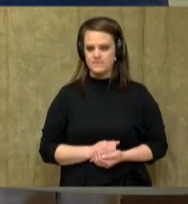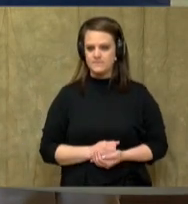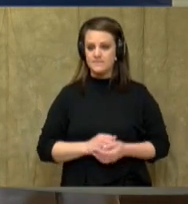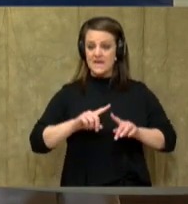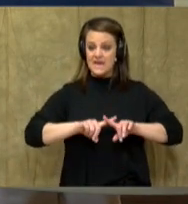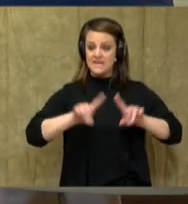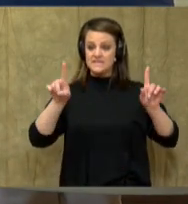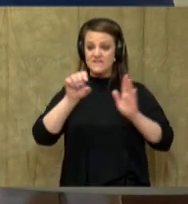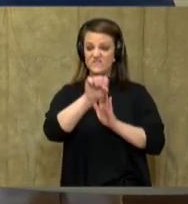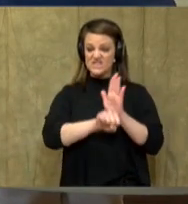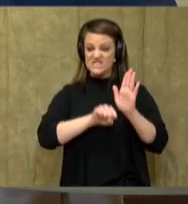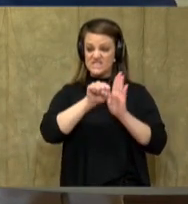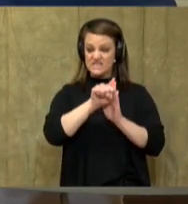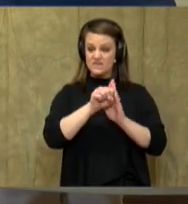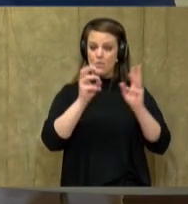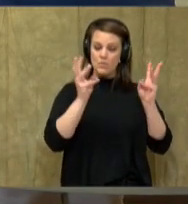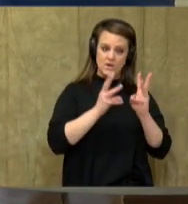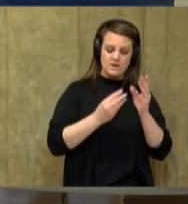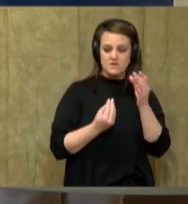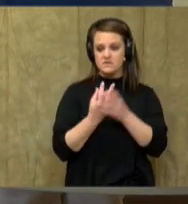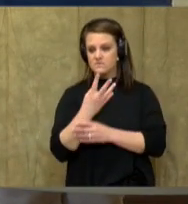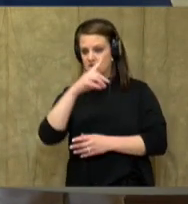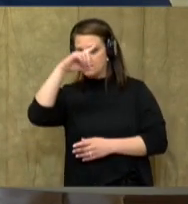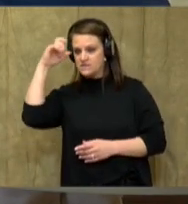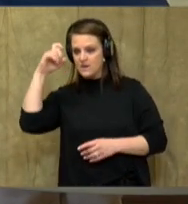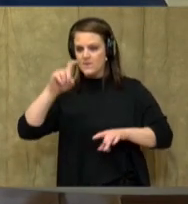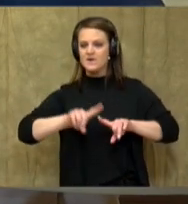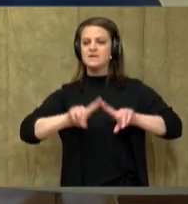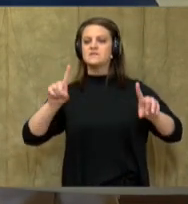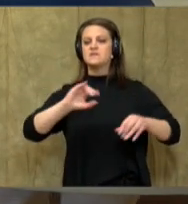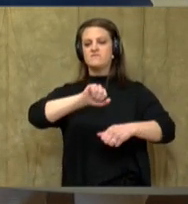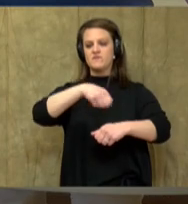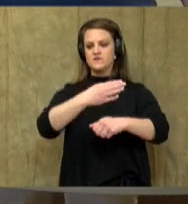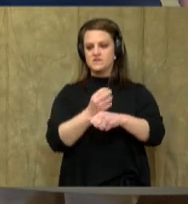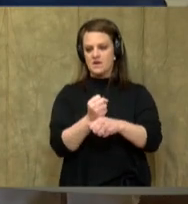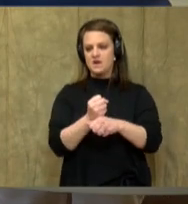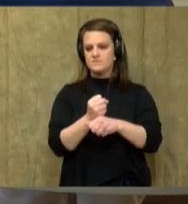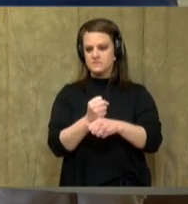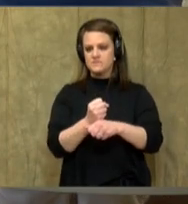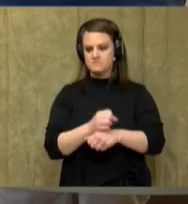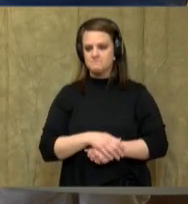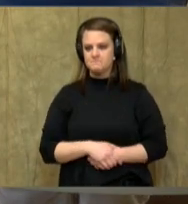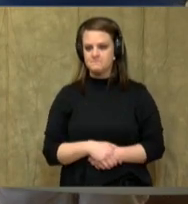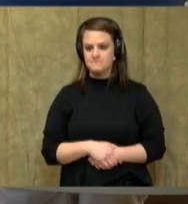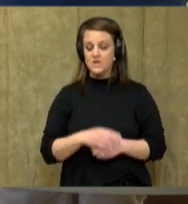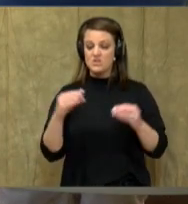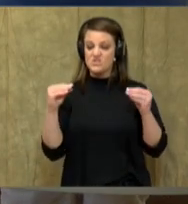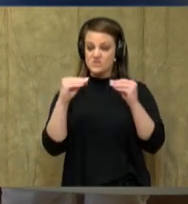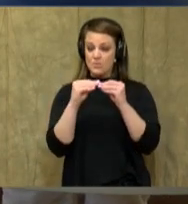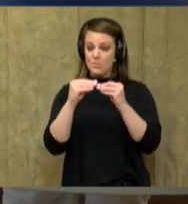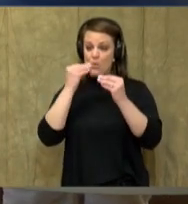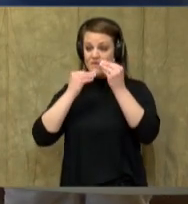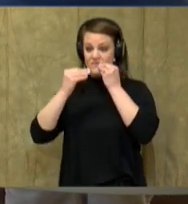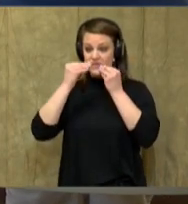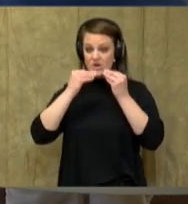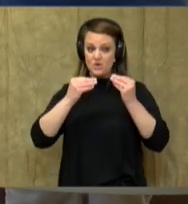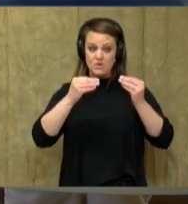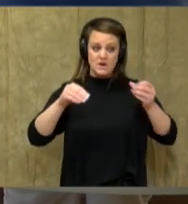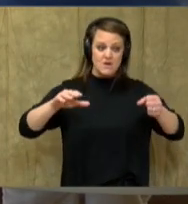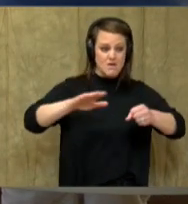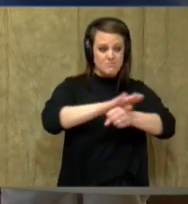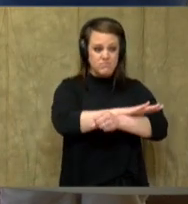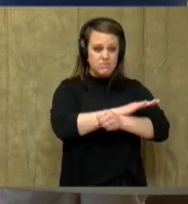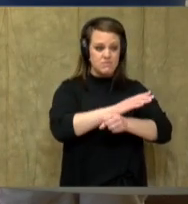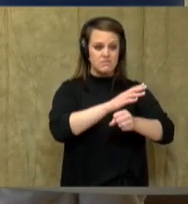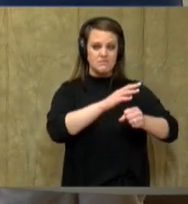different people had different jobs. So, and more of the food was more plentiful during